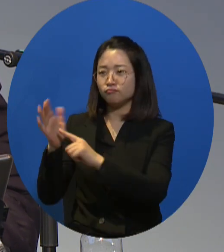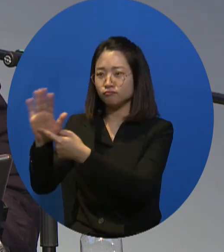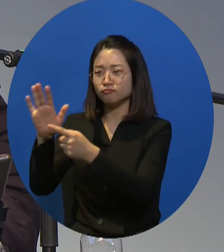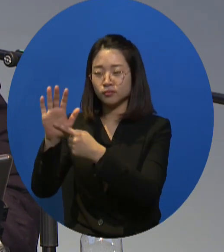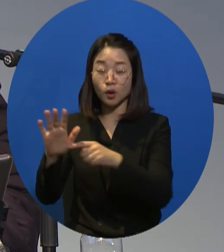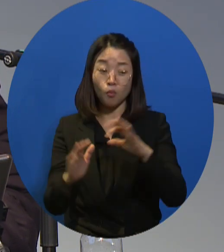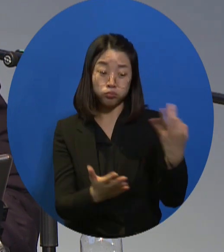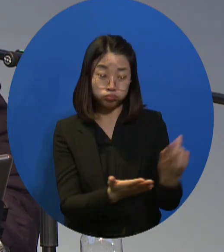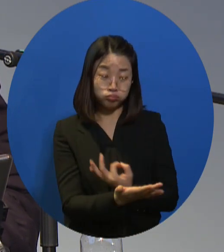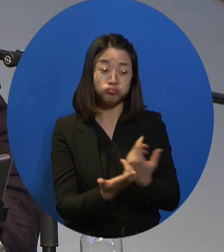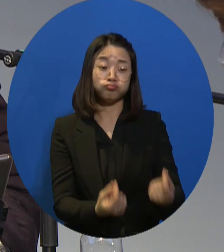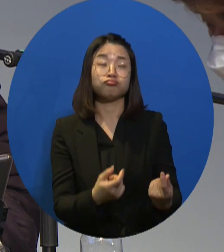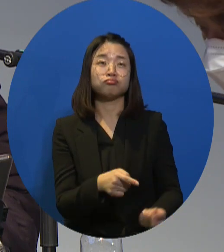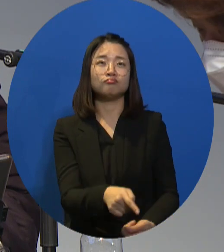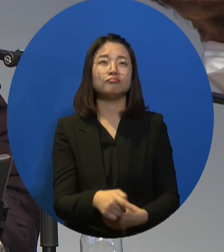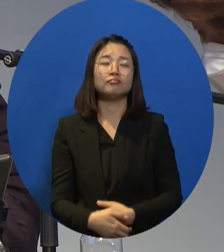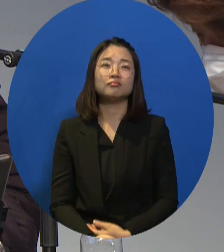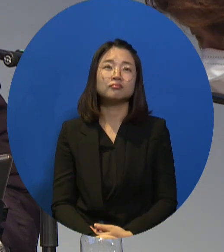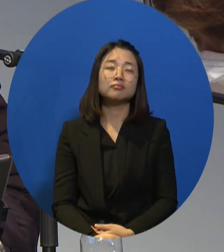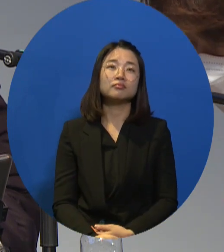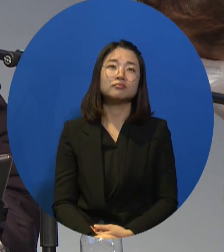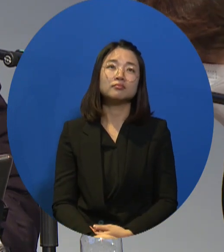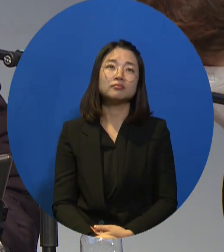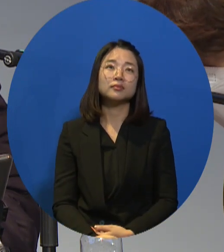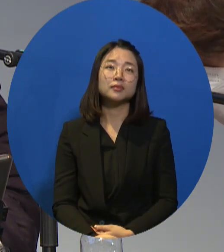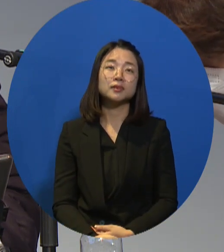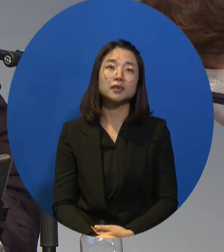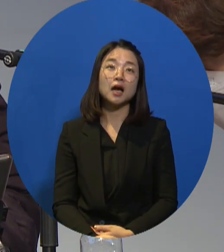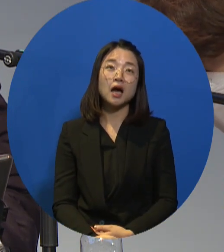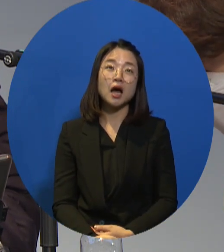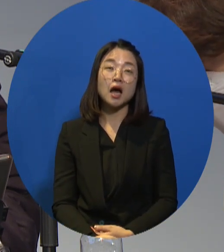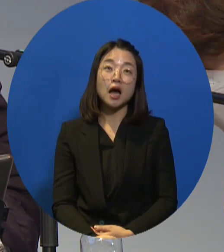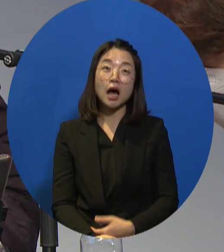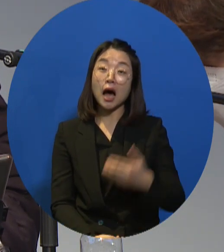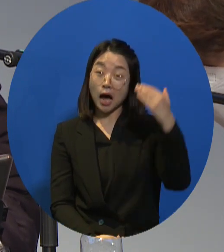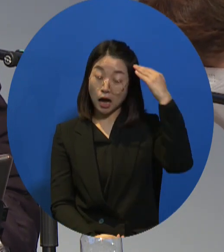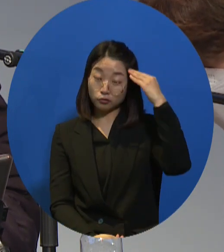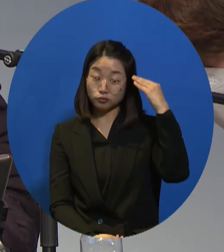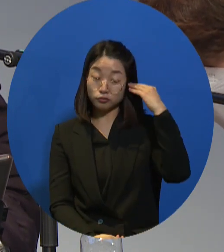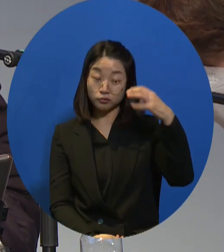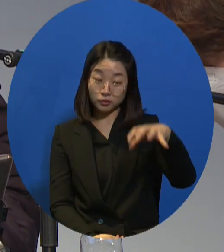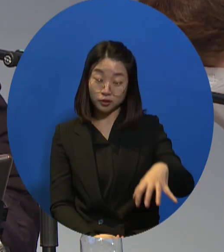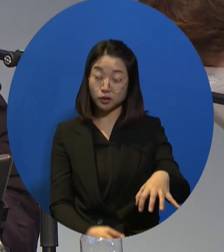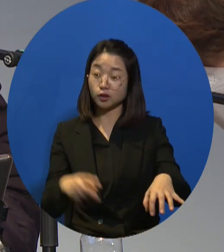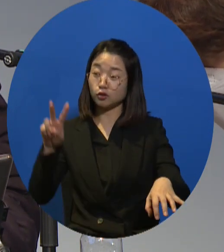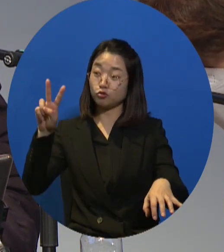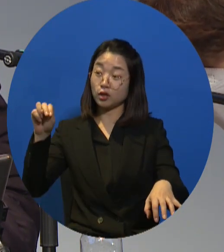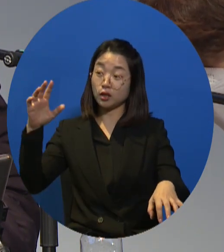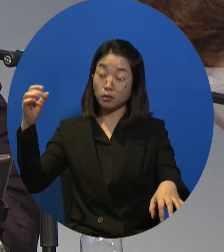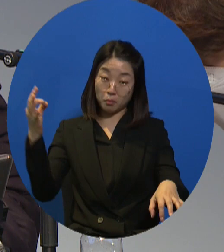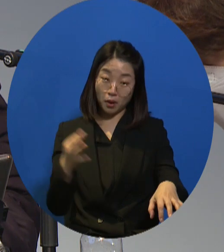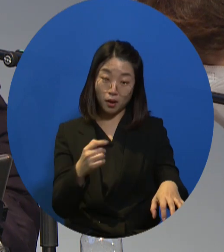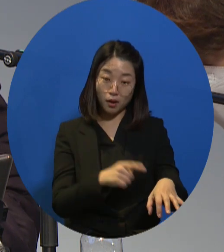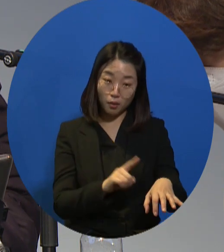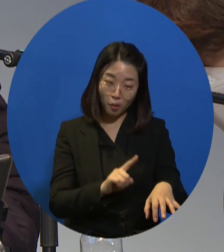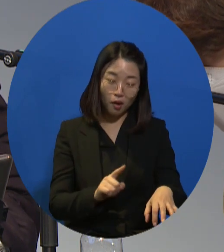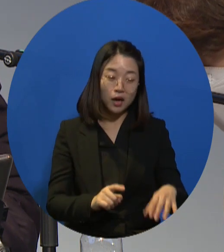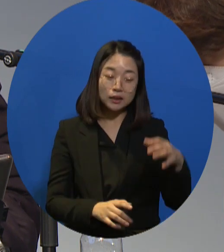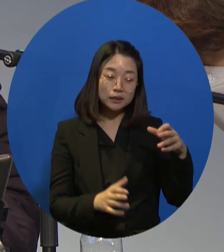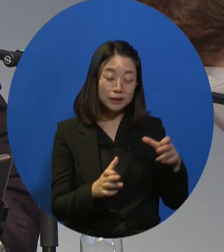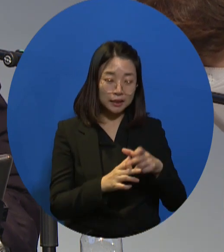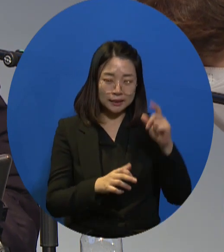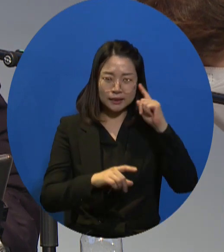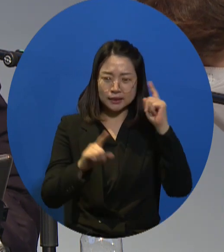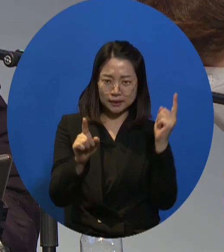the United Nations made it very clear that